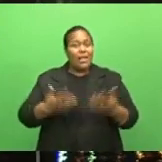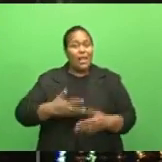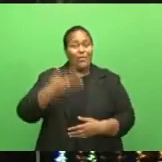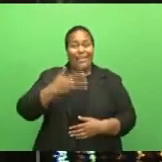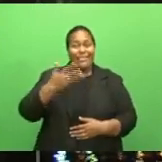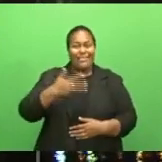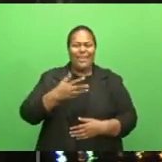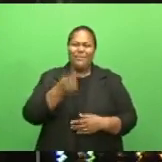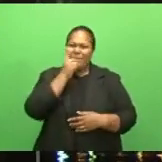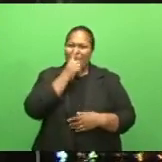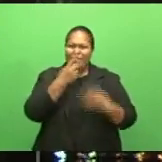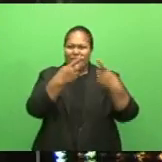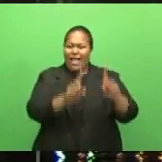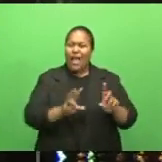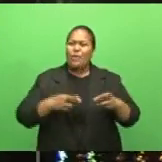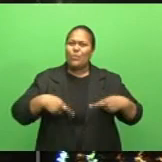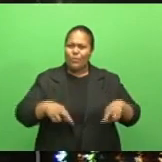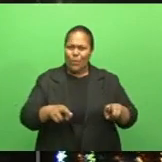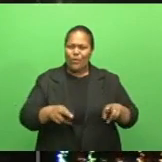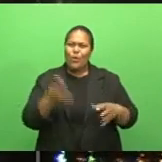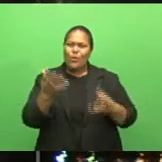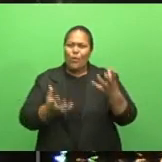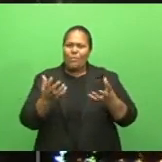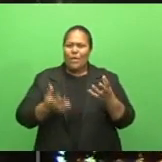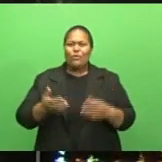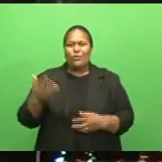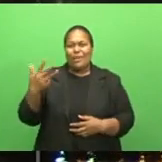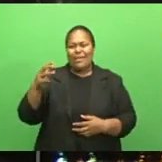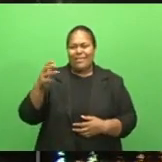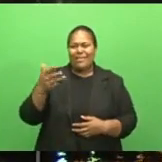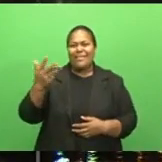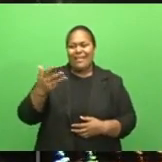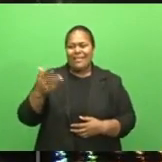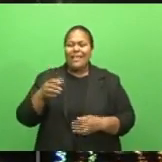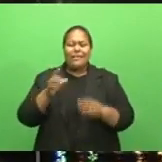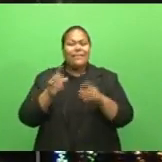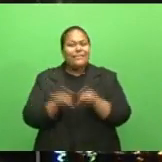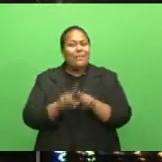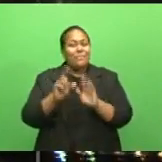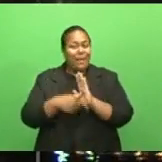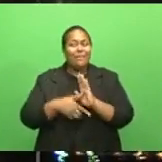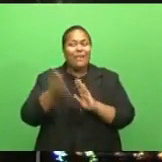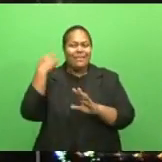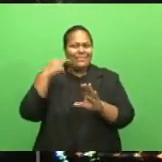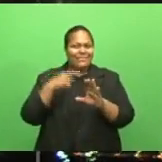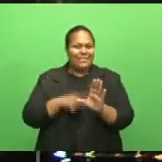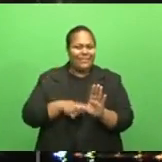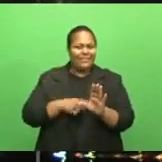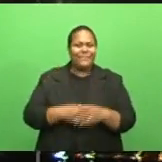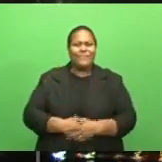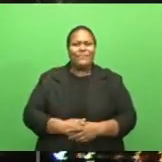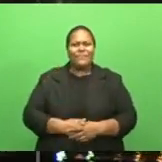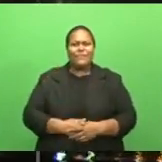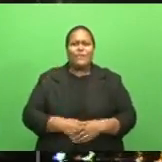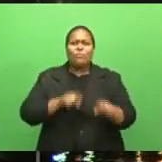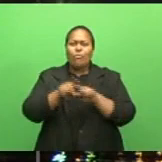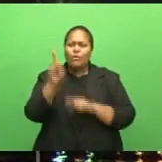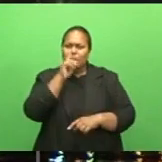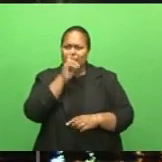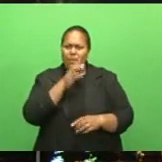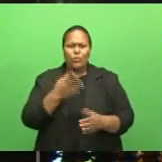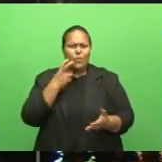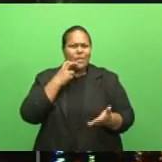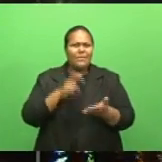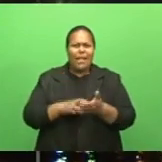to 30 for the same period last year. A majority of Fijians registered with the National Employment Center have